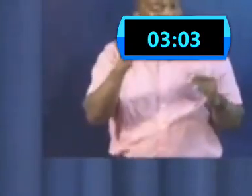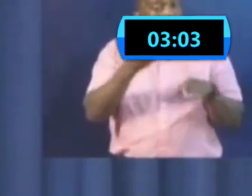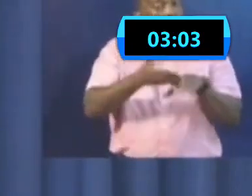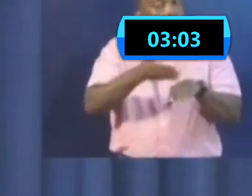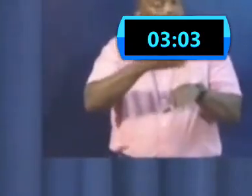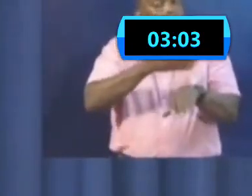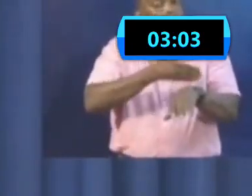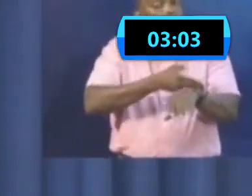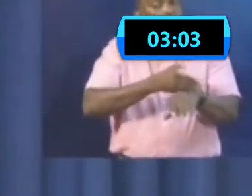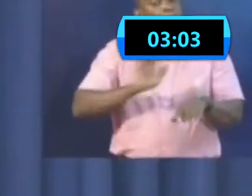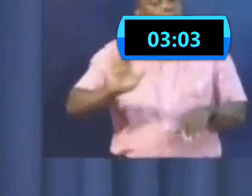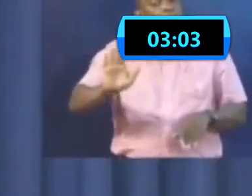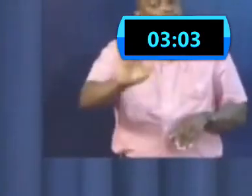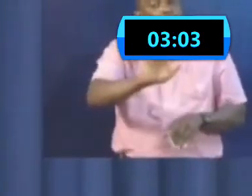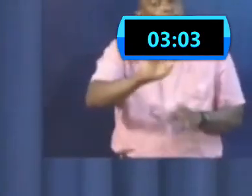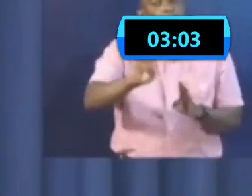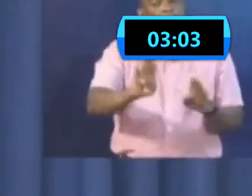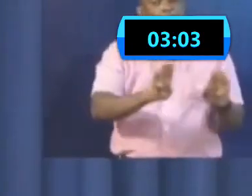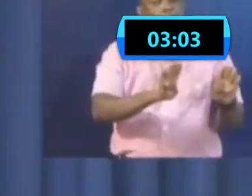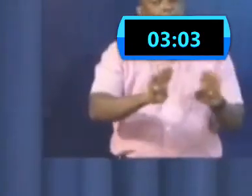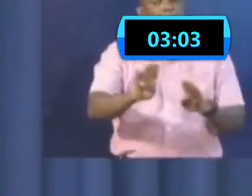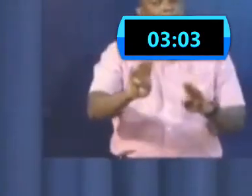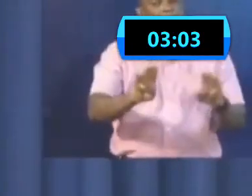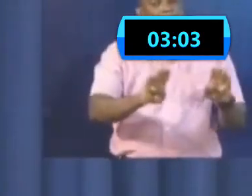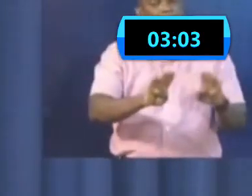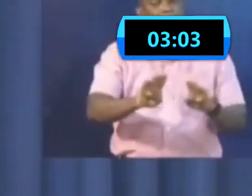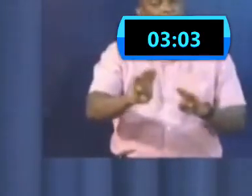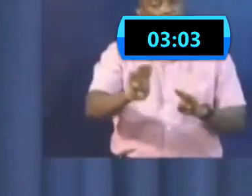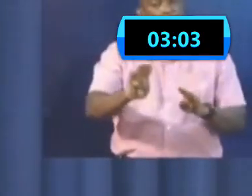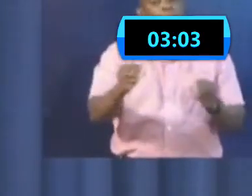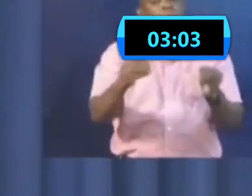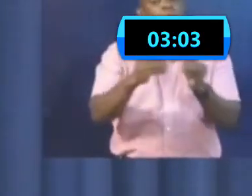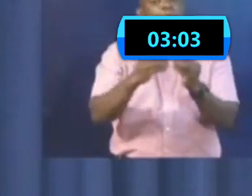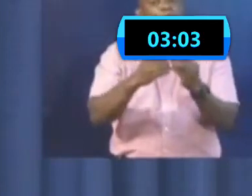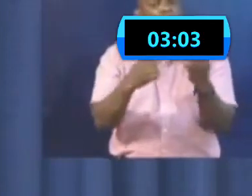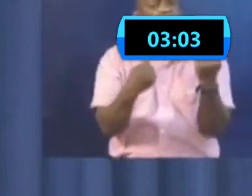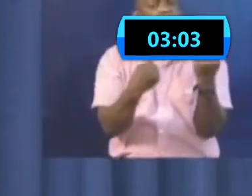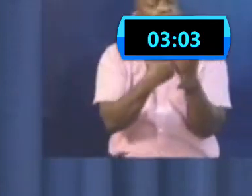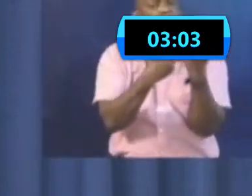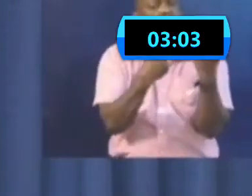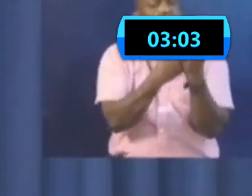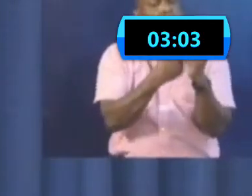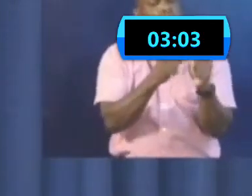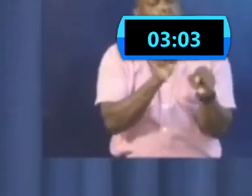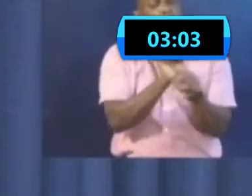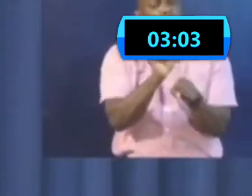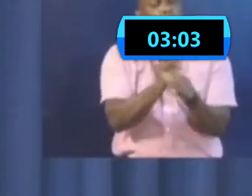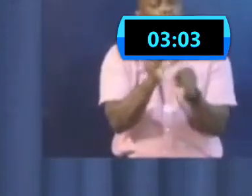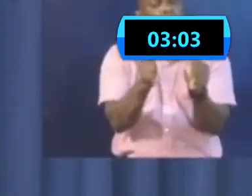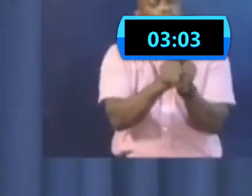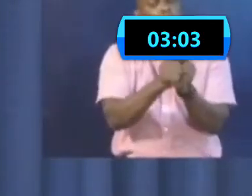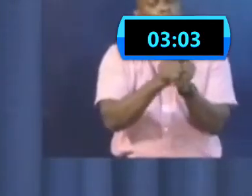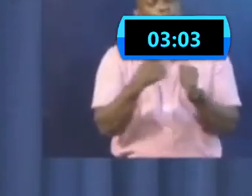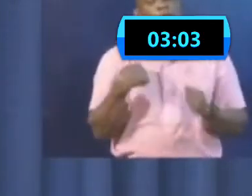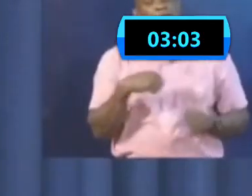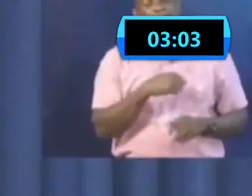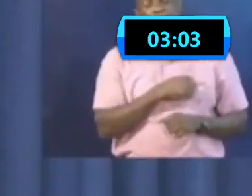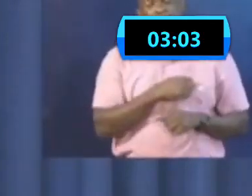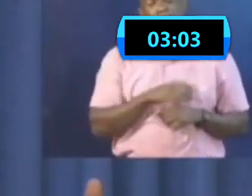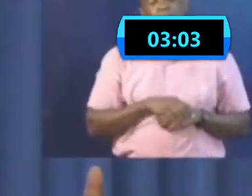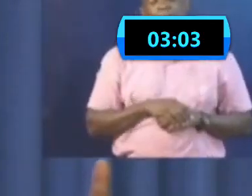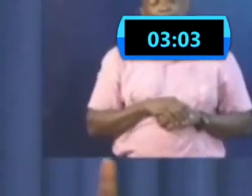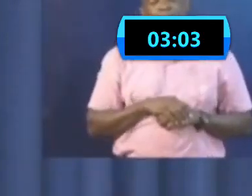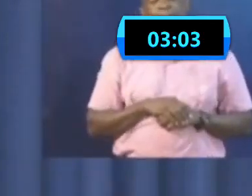on the other side of the curve. So, basically, we are keeping